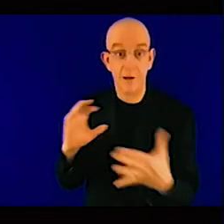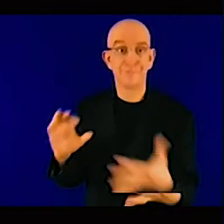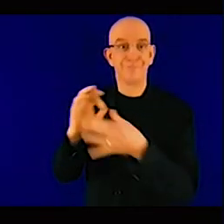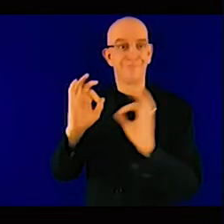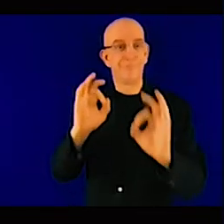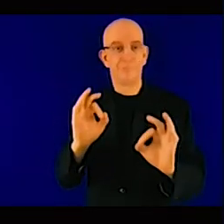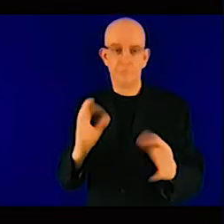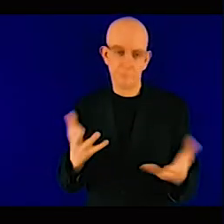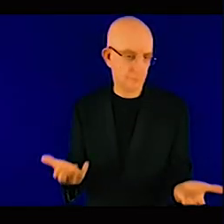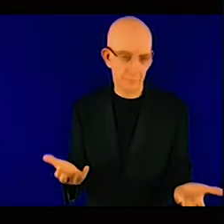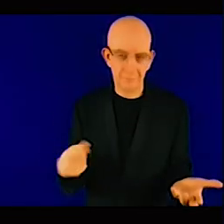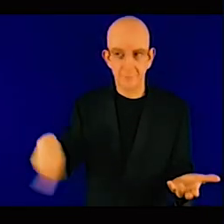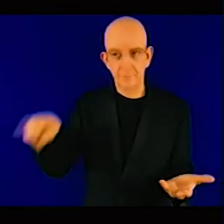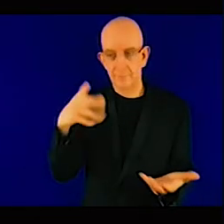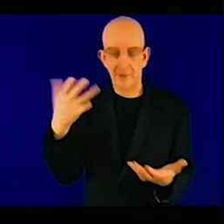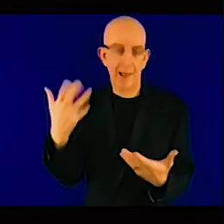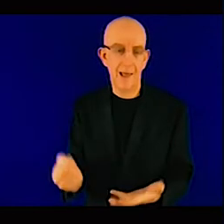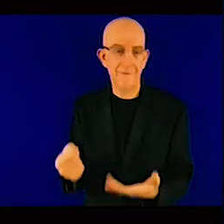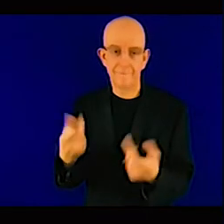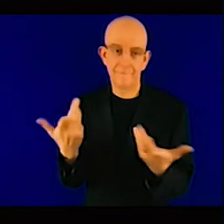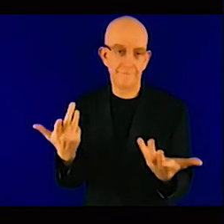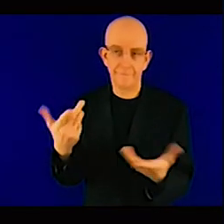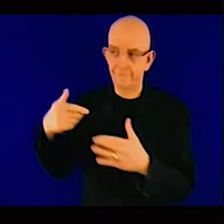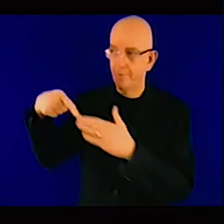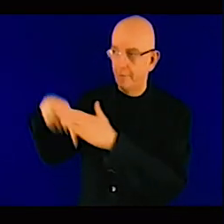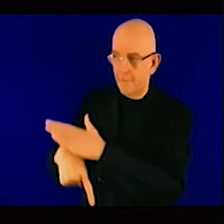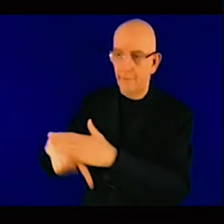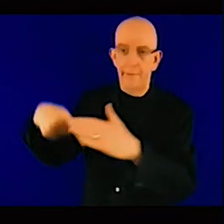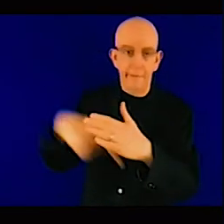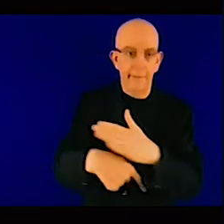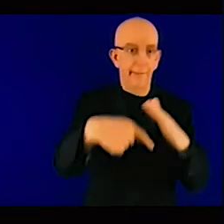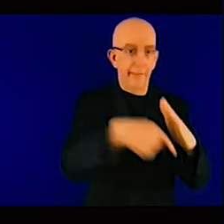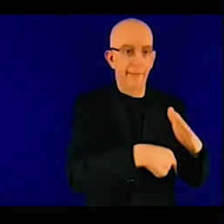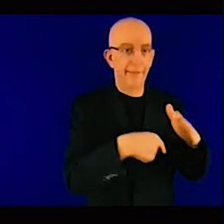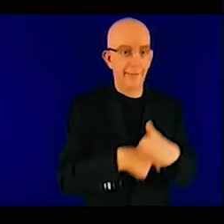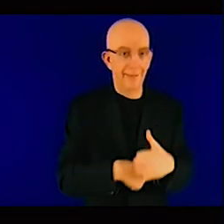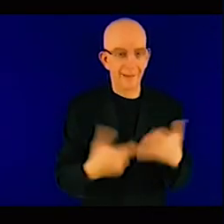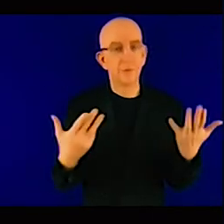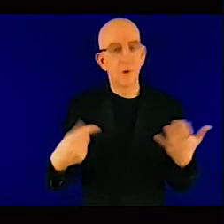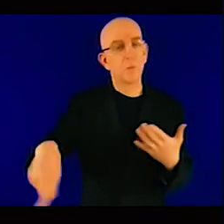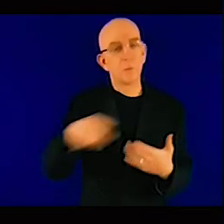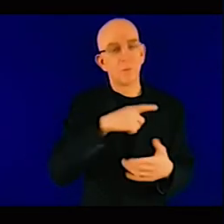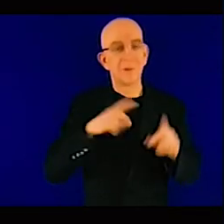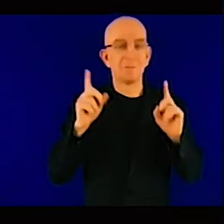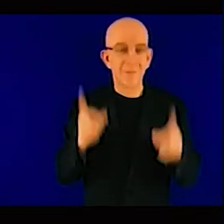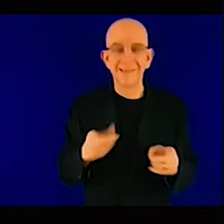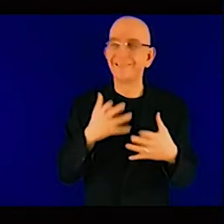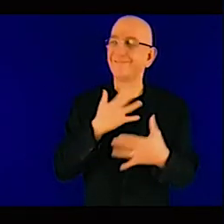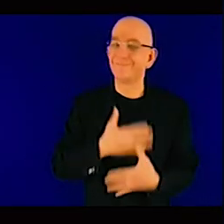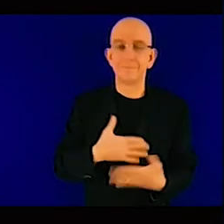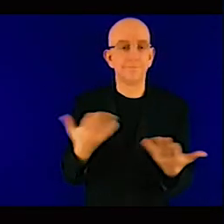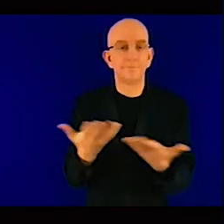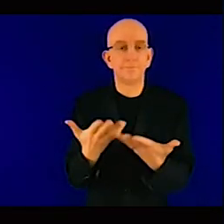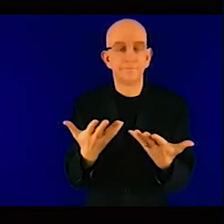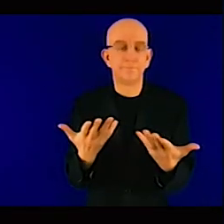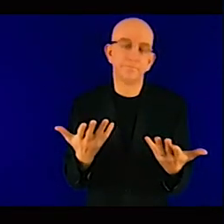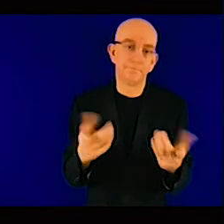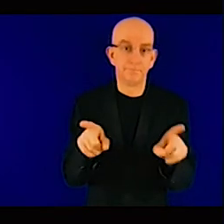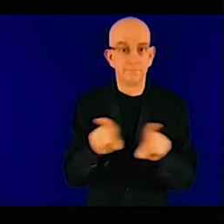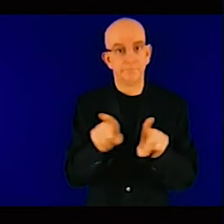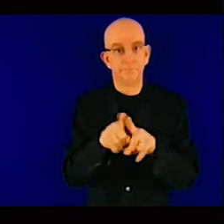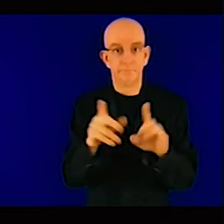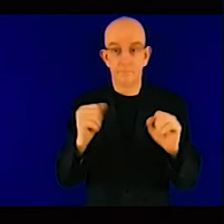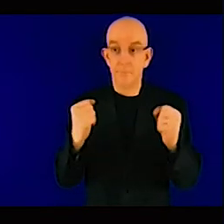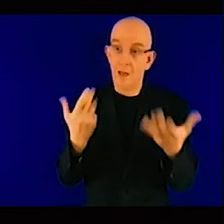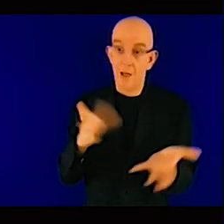attract private sector capital and I do get dismayed when I hear certain development financial institutions saying that they won't